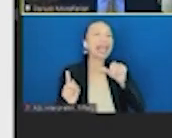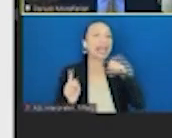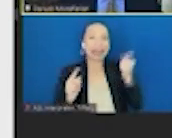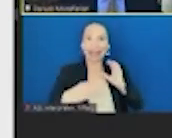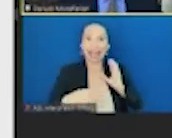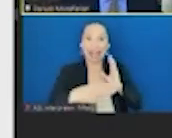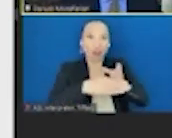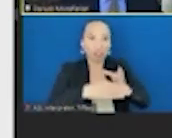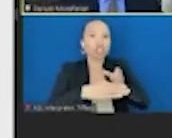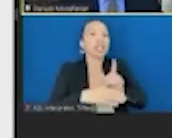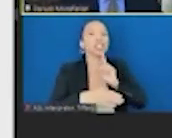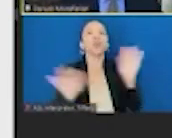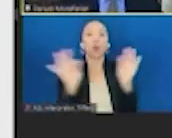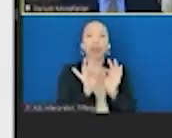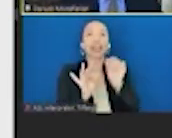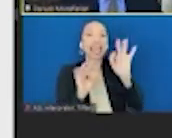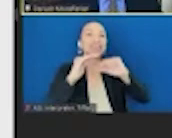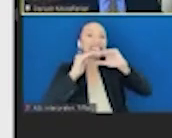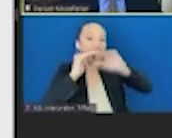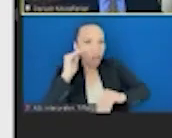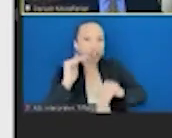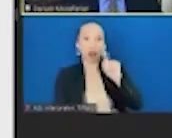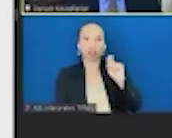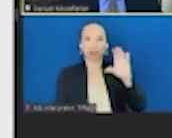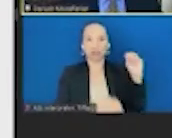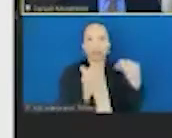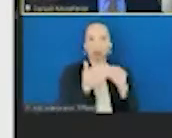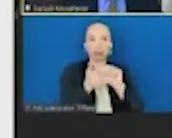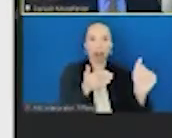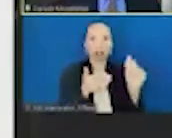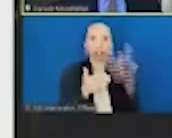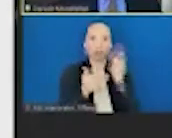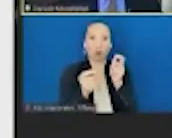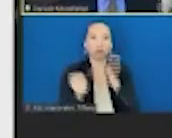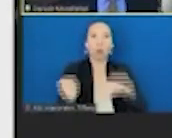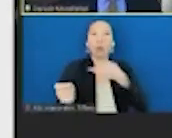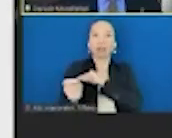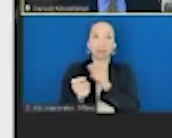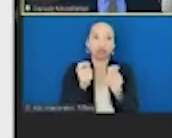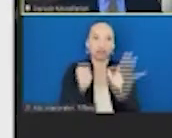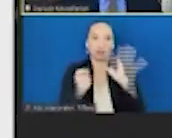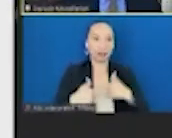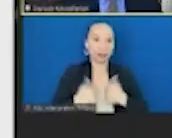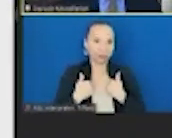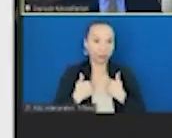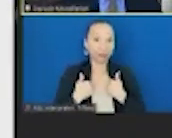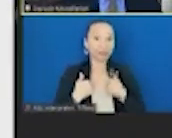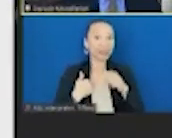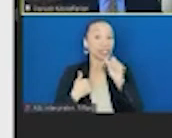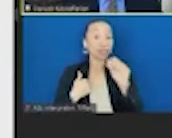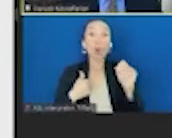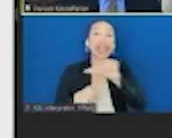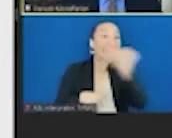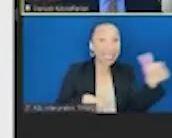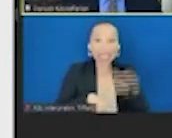costs less than $150,000 per quality adjusted life care saved. And so at any time point, this intervention is cost